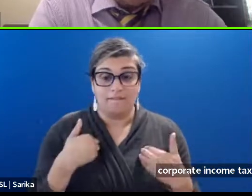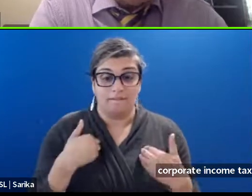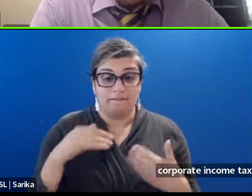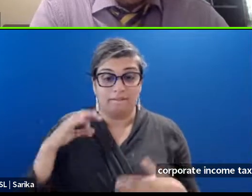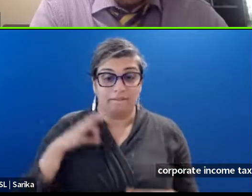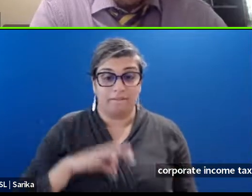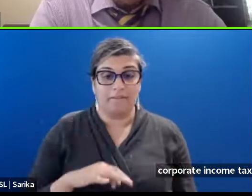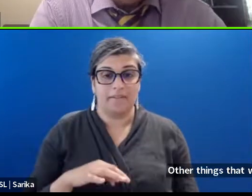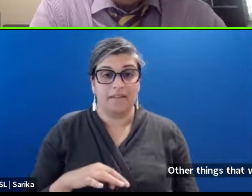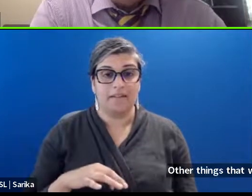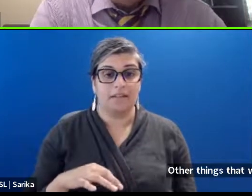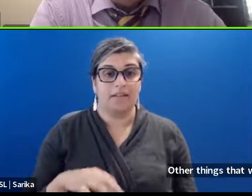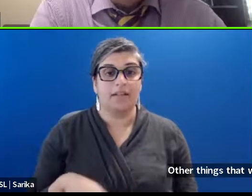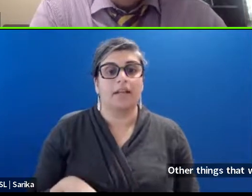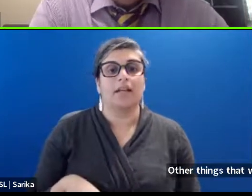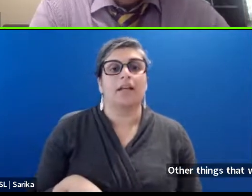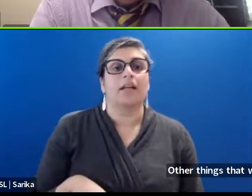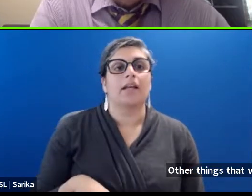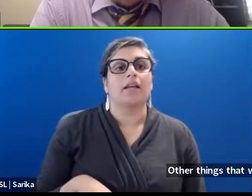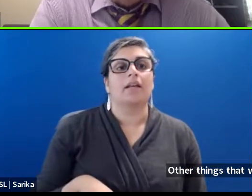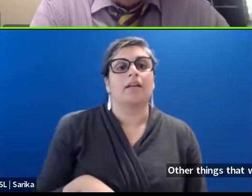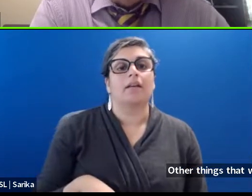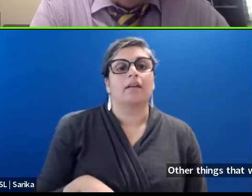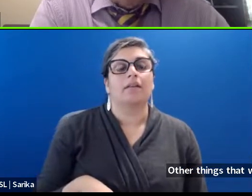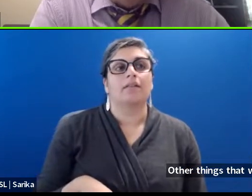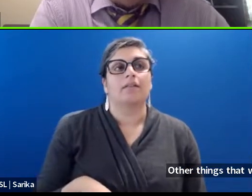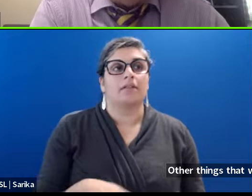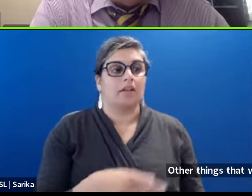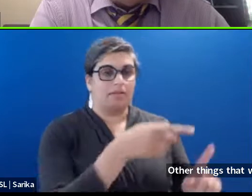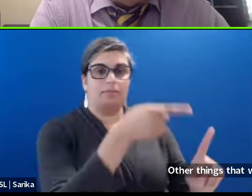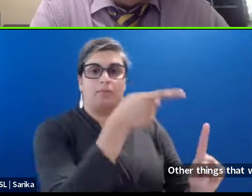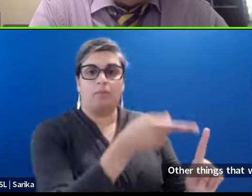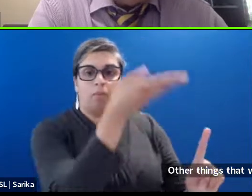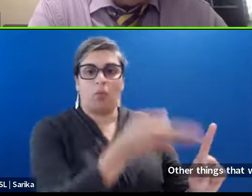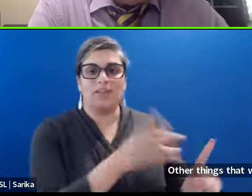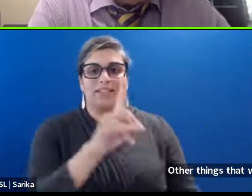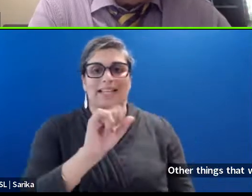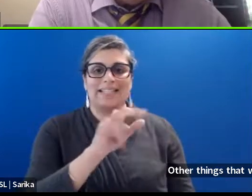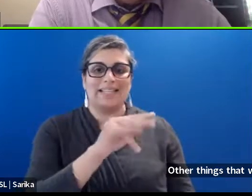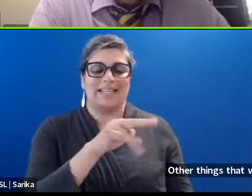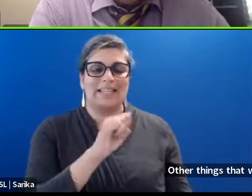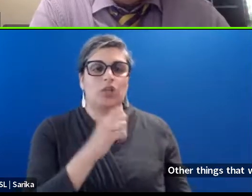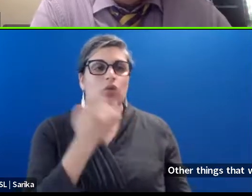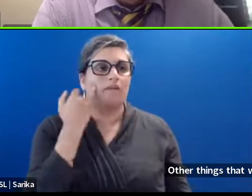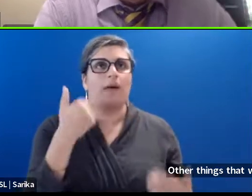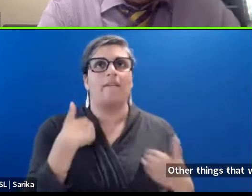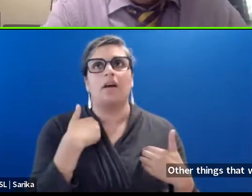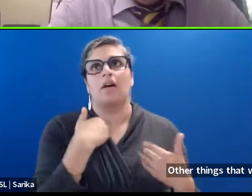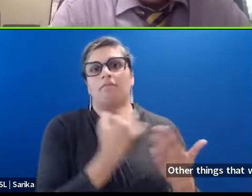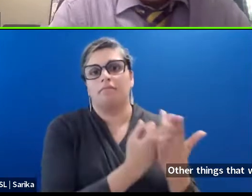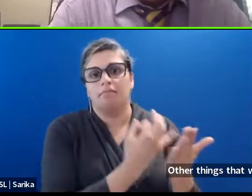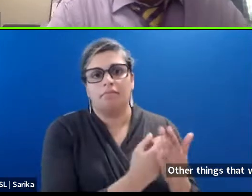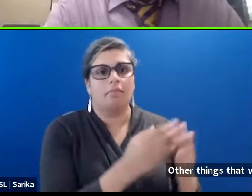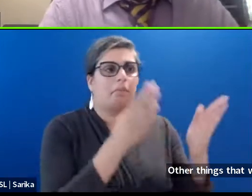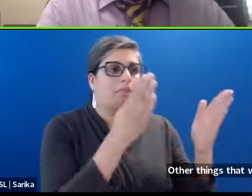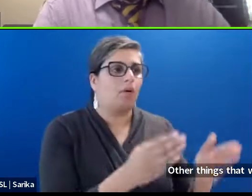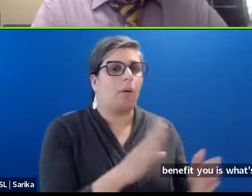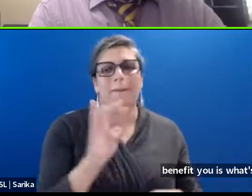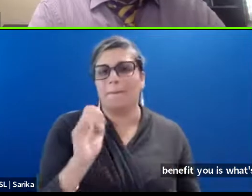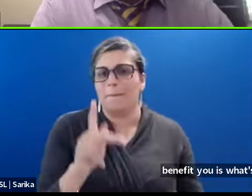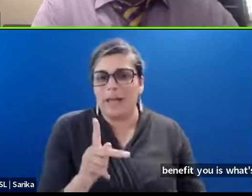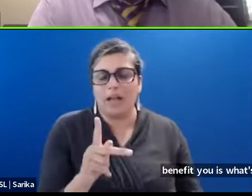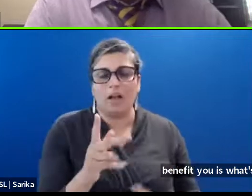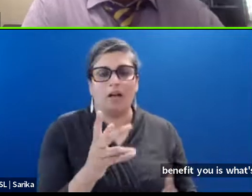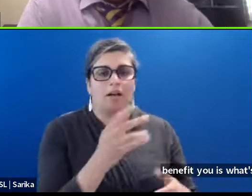Is what's called. An irrevocable. Designee. So. If you have. An individual. Or a financier. Or a banking institution. That